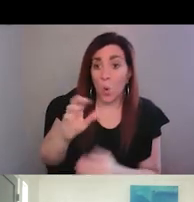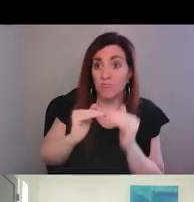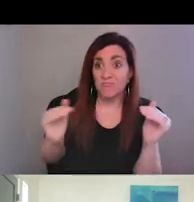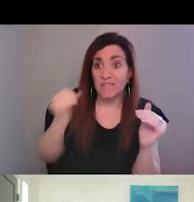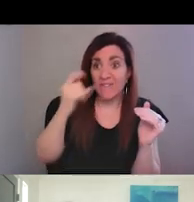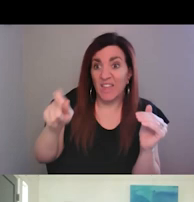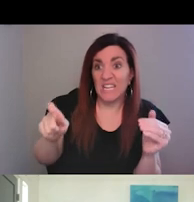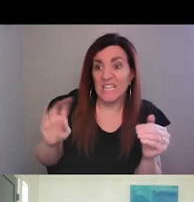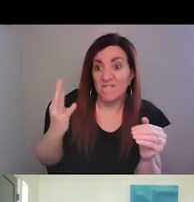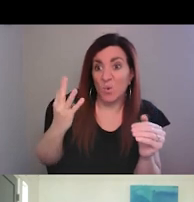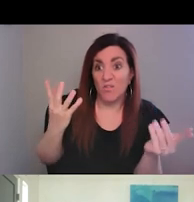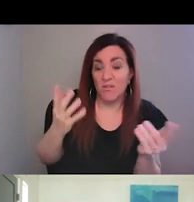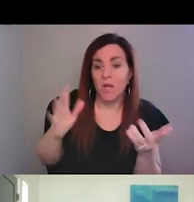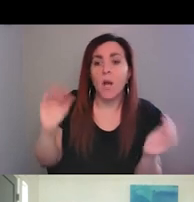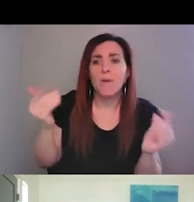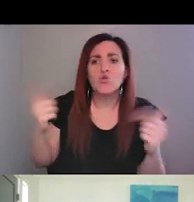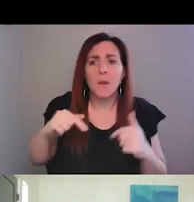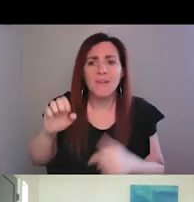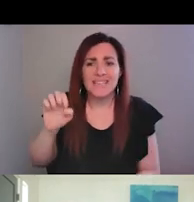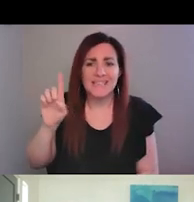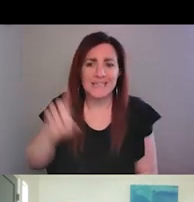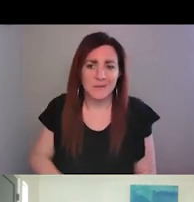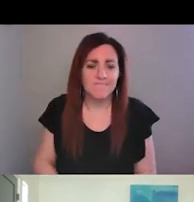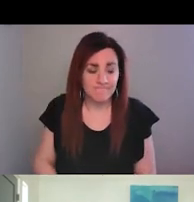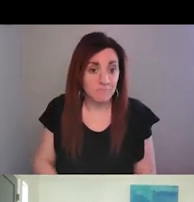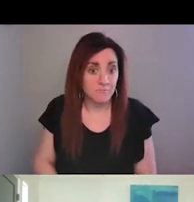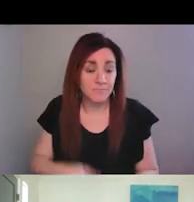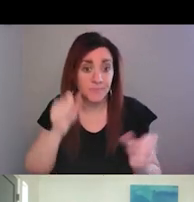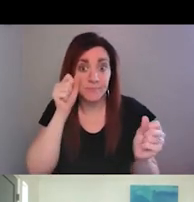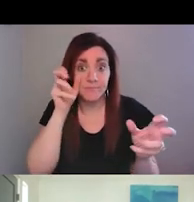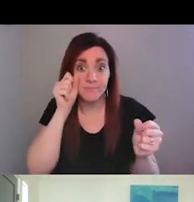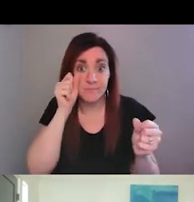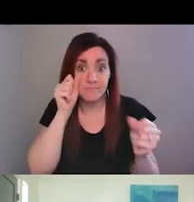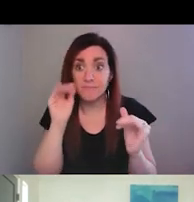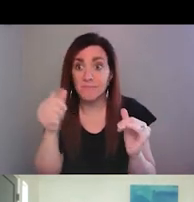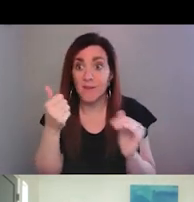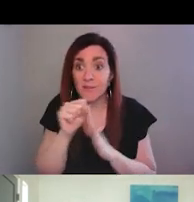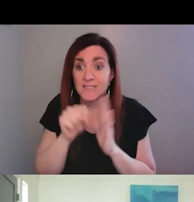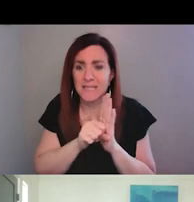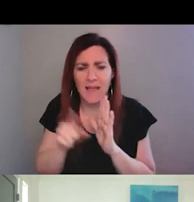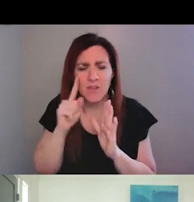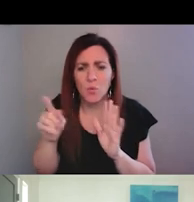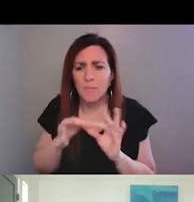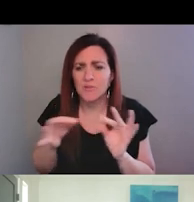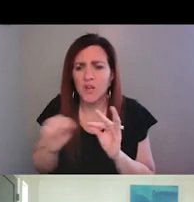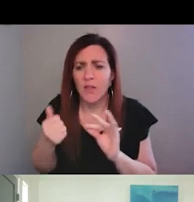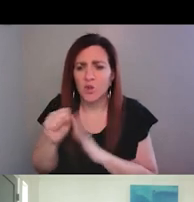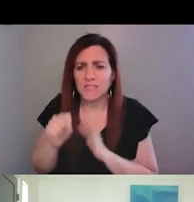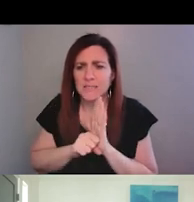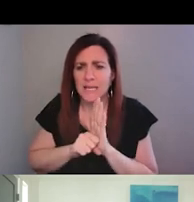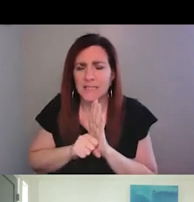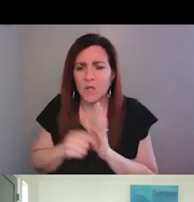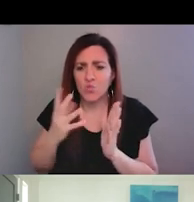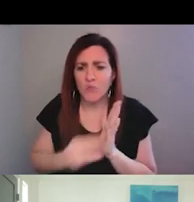opposed to coming to the ED. That's phenomenal. Um, hopefully other states, and you think you mentioned that there's some other states that are